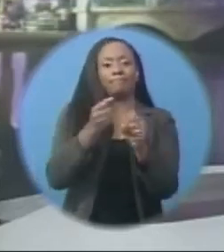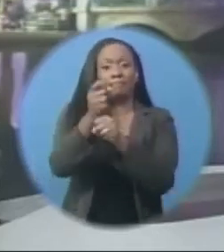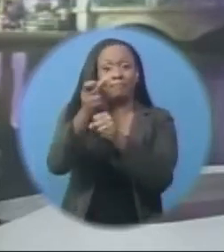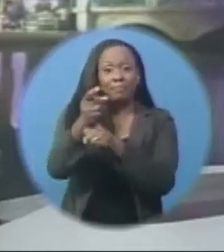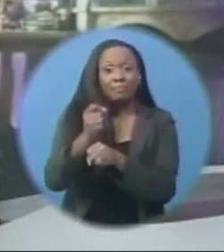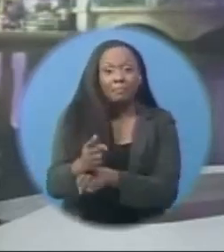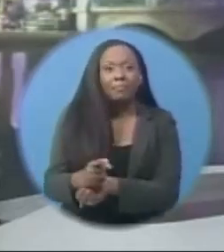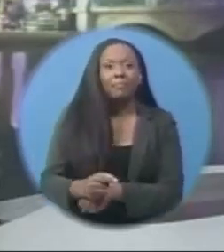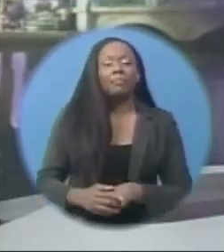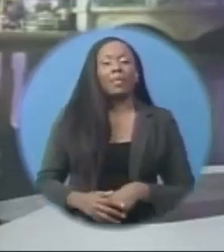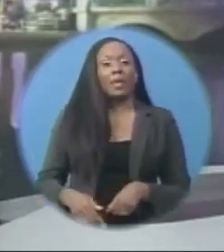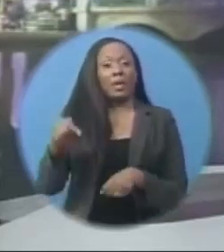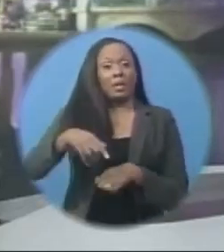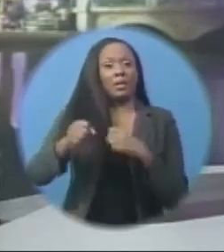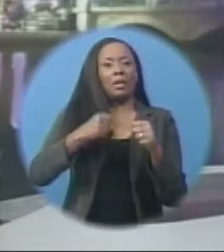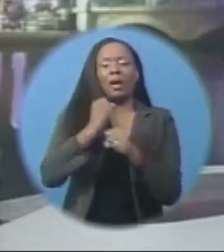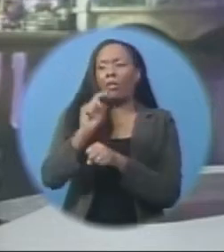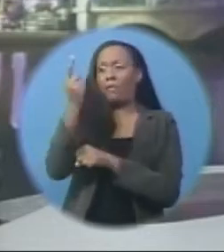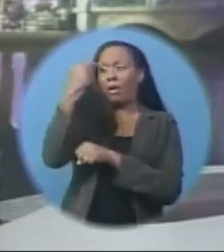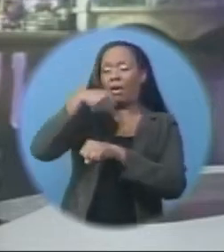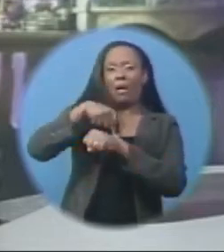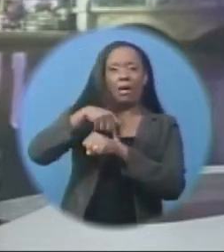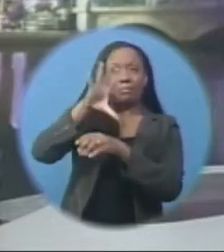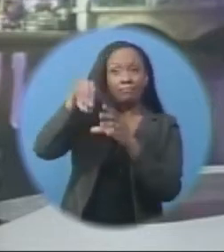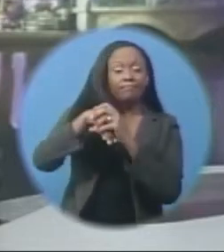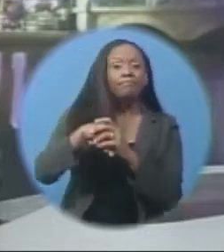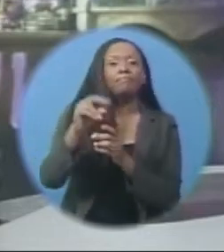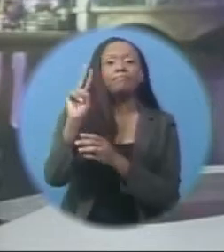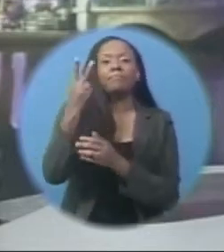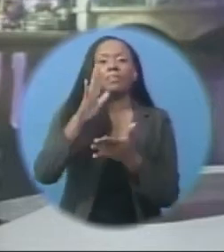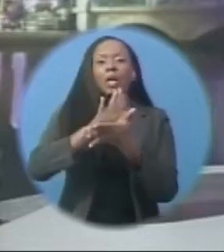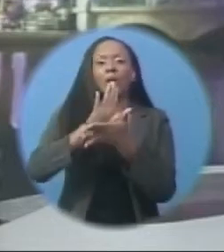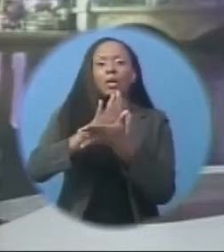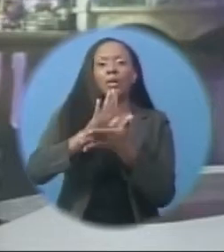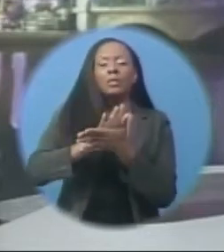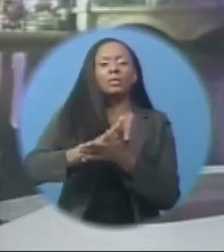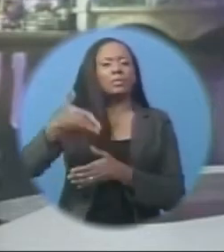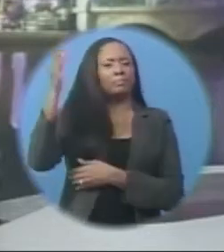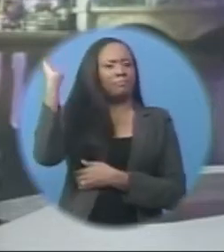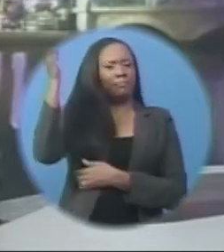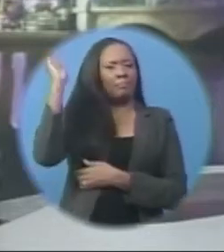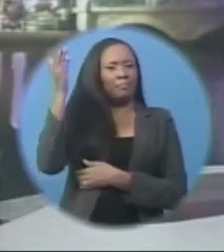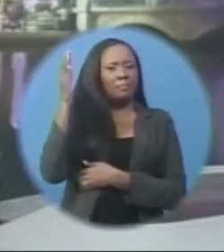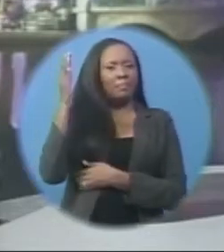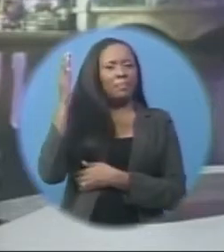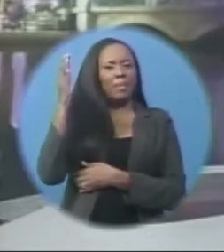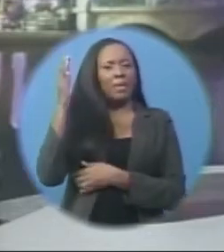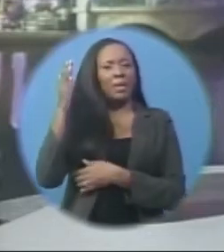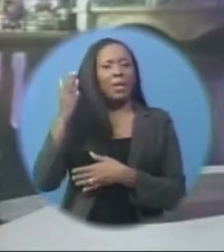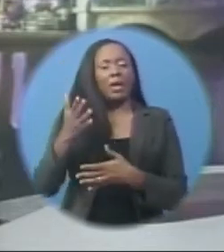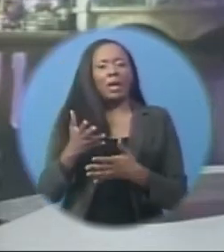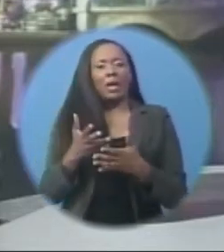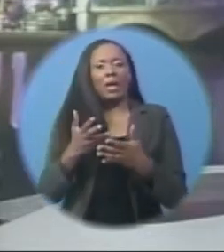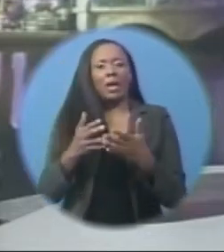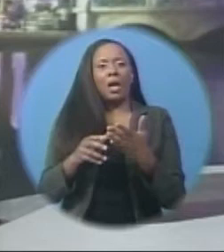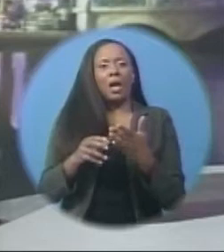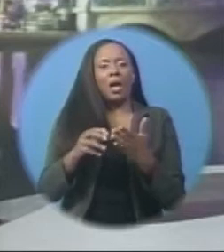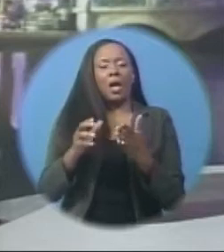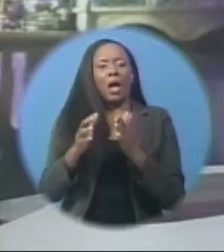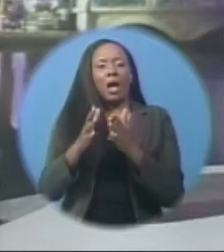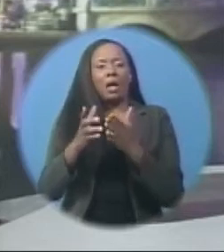In fact, this year, for the first time, it will include secondary schools. Speaking at the launch of the 2017